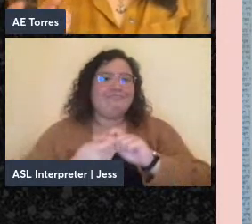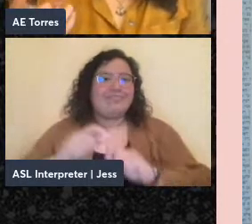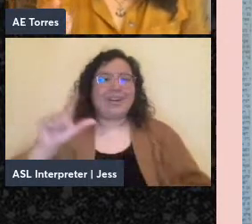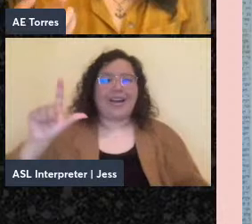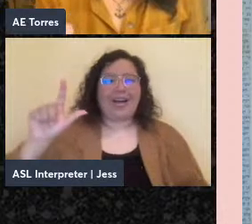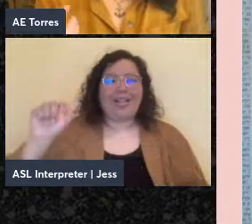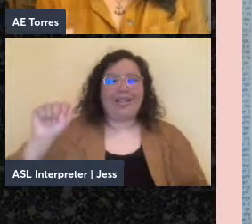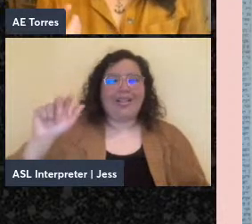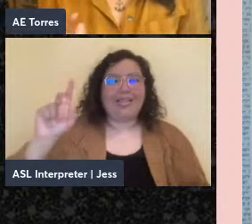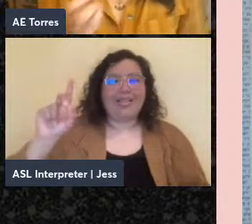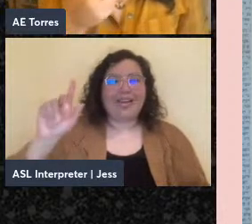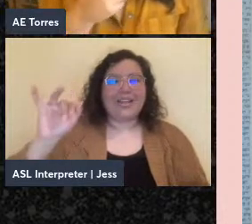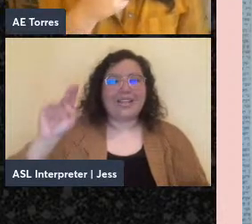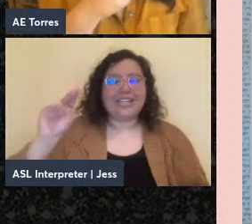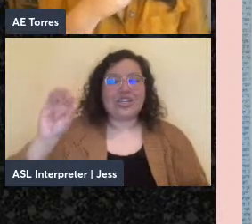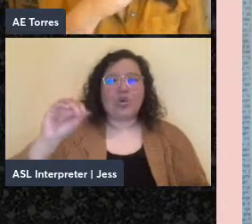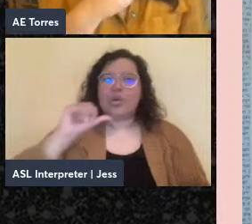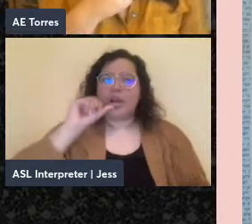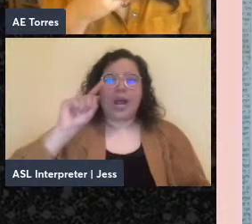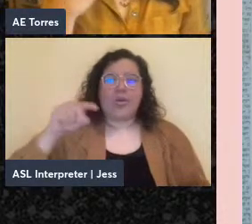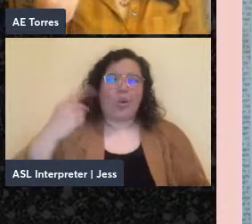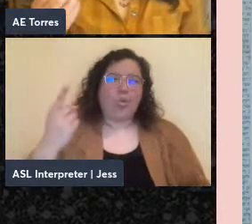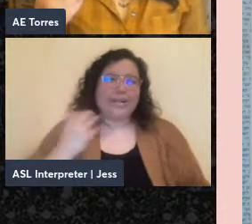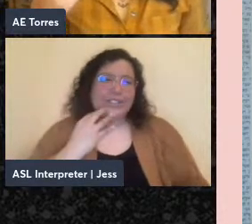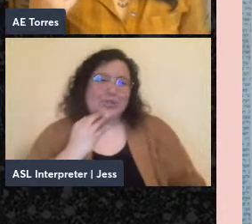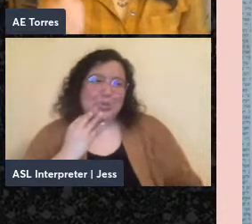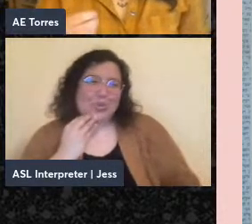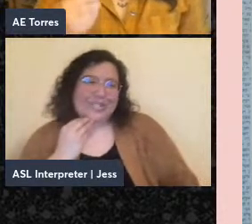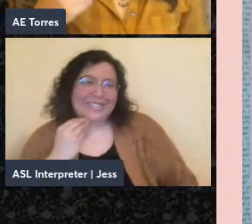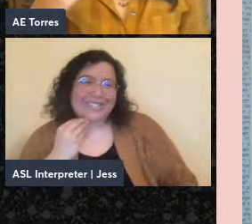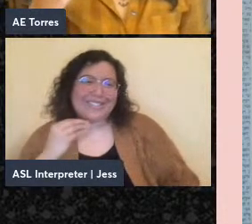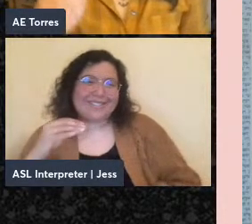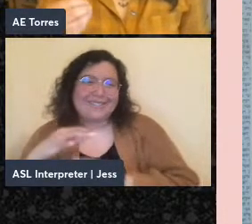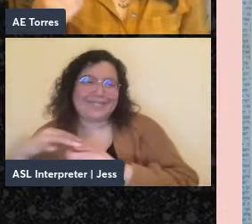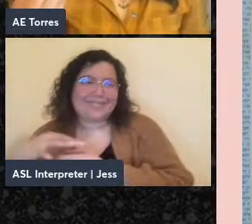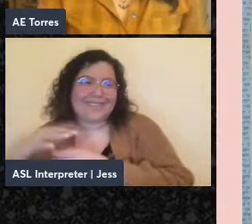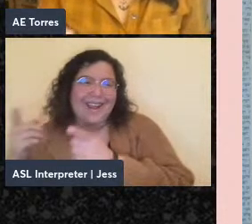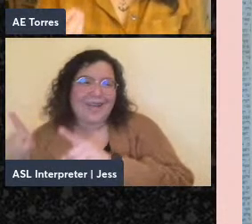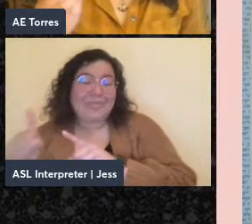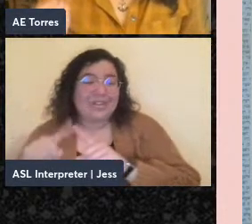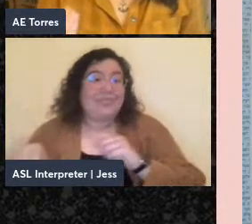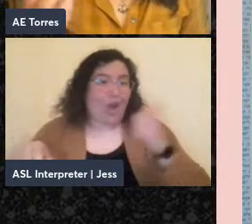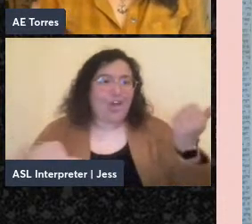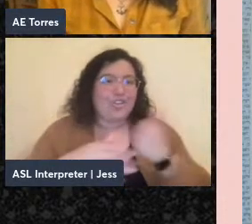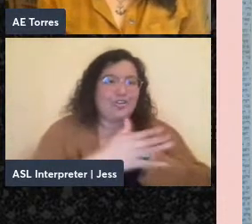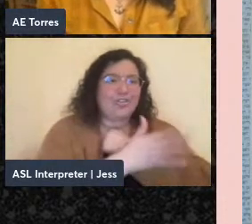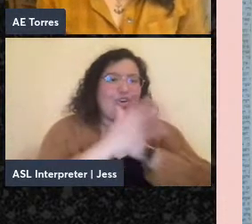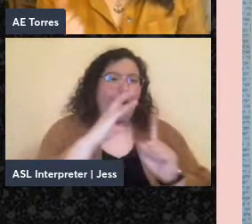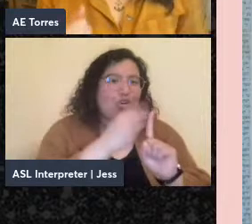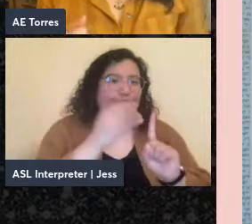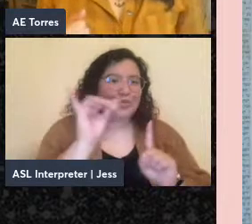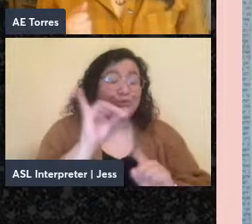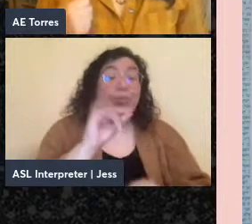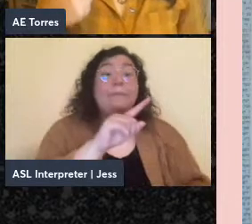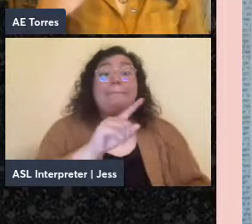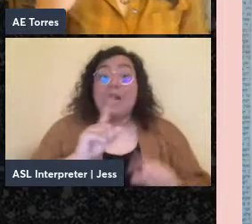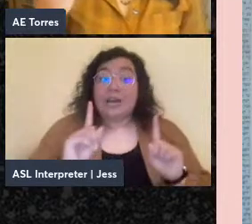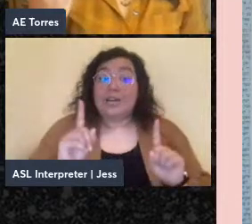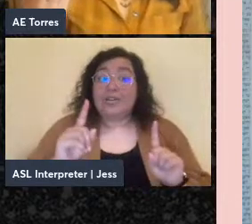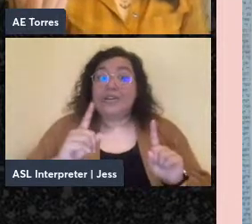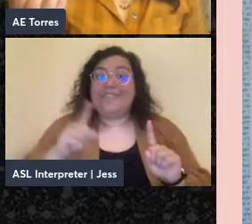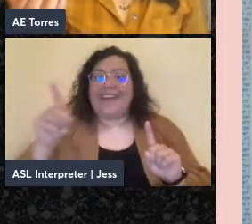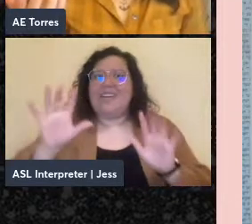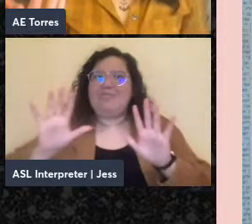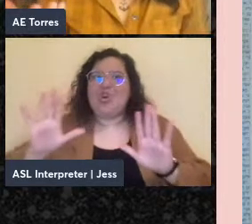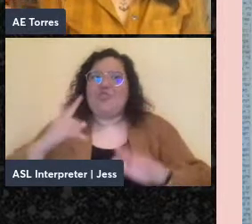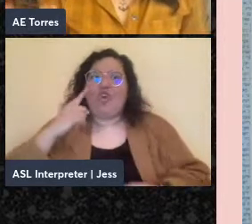an exclusively Ashkenazi phenomenon. But there is a sense in which language expresses a Jewish politic. So what